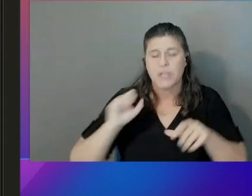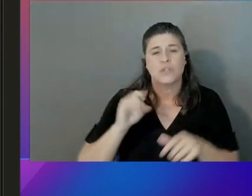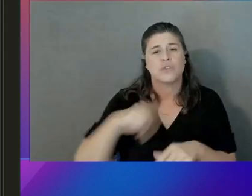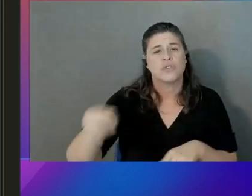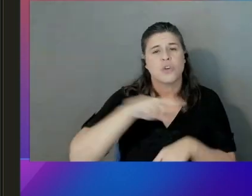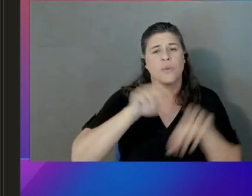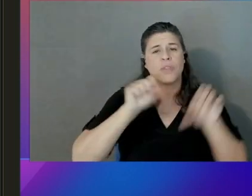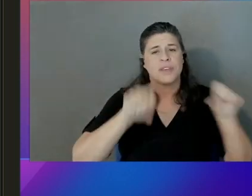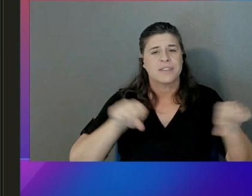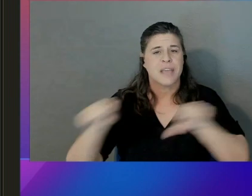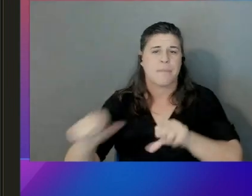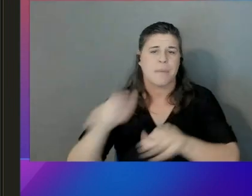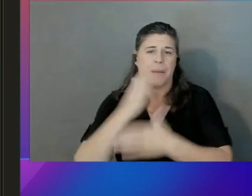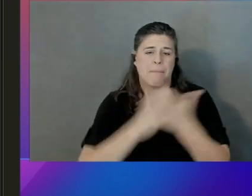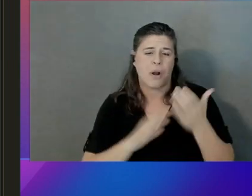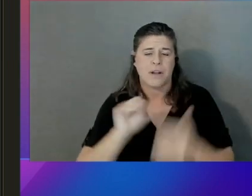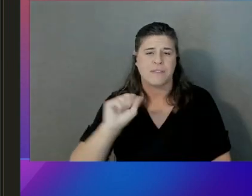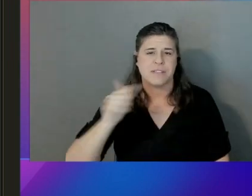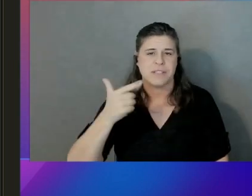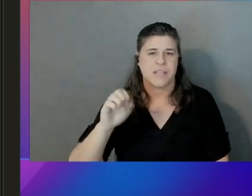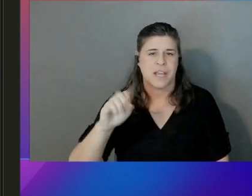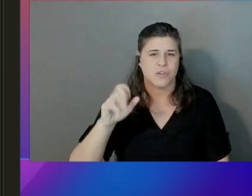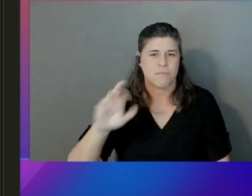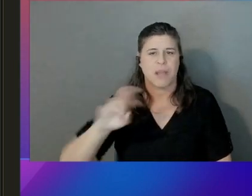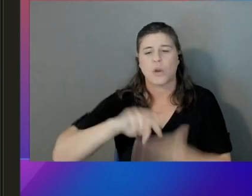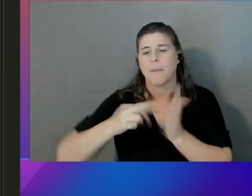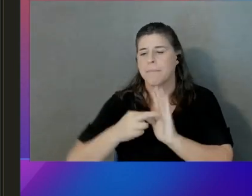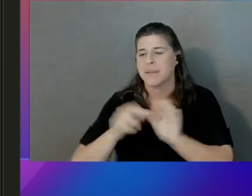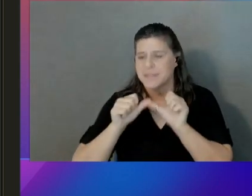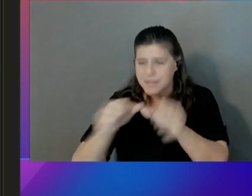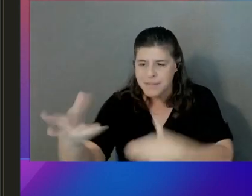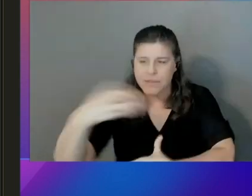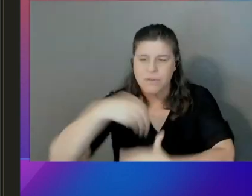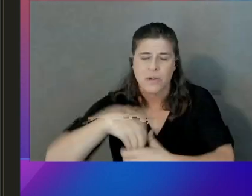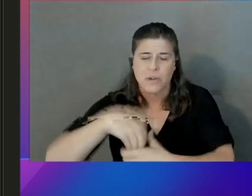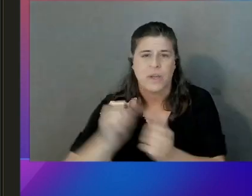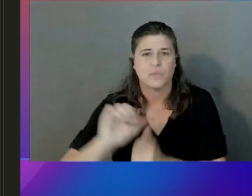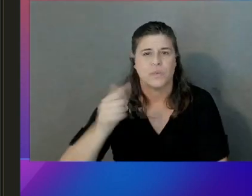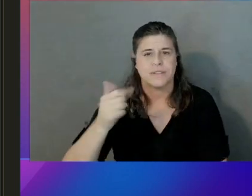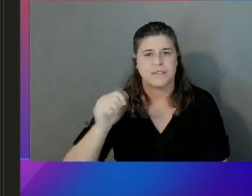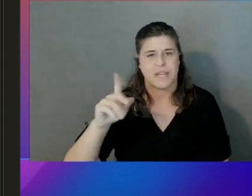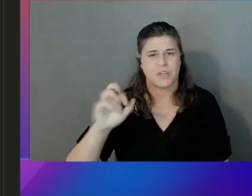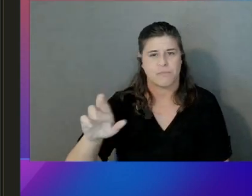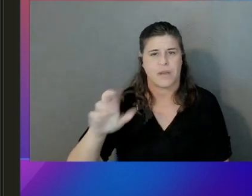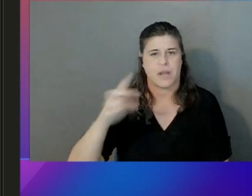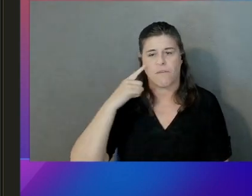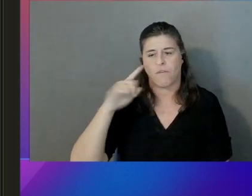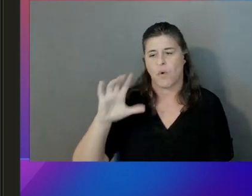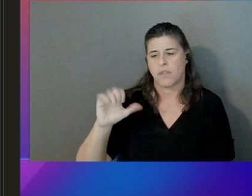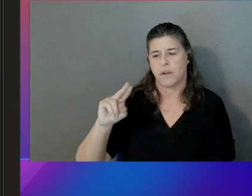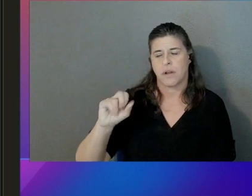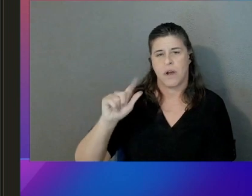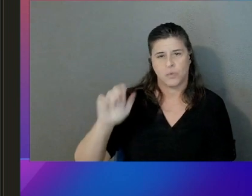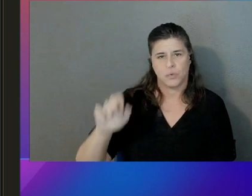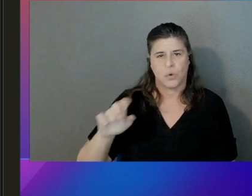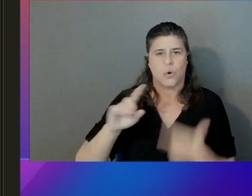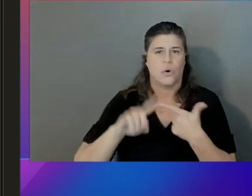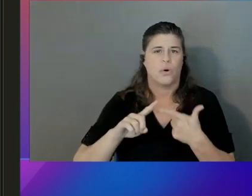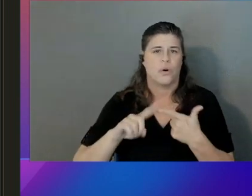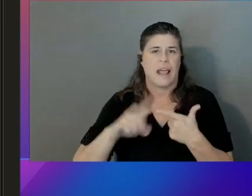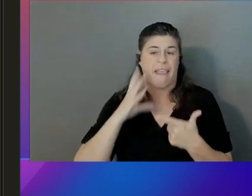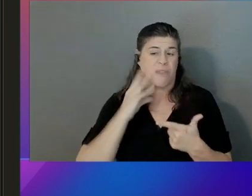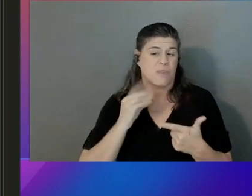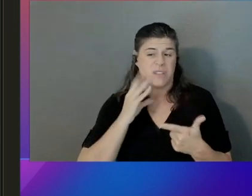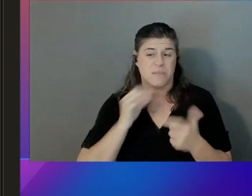of SageMaker, which means it still integrates with the rest of SageMaker in the console and the experience with SageMaker, right?